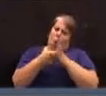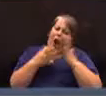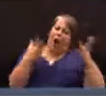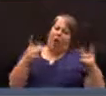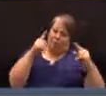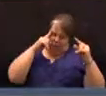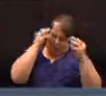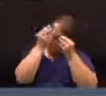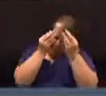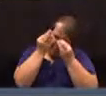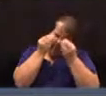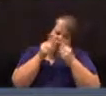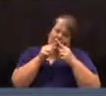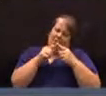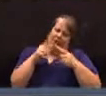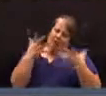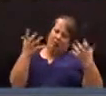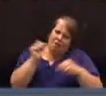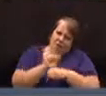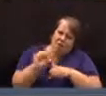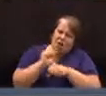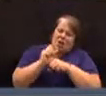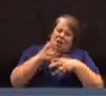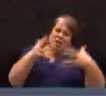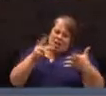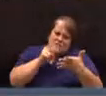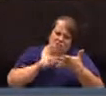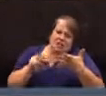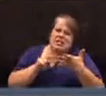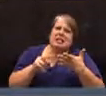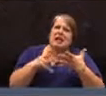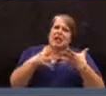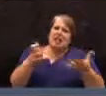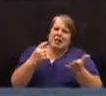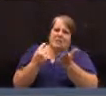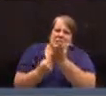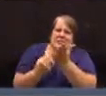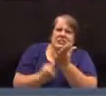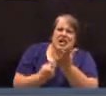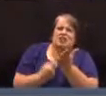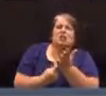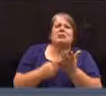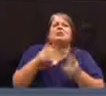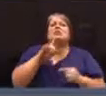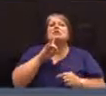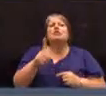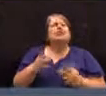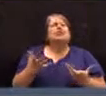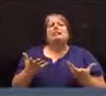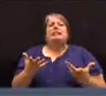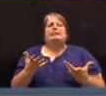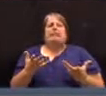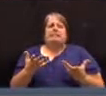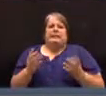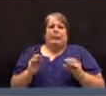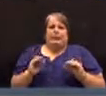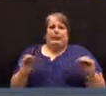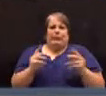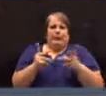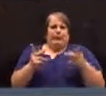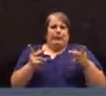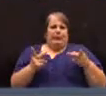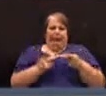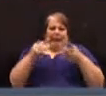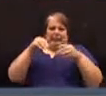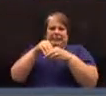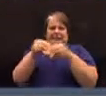thought and a lot of work, a lot of reading, a lot of discussion. And there really isn't a place in the